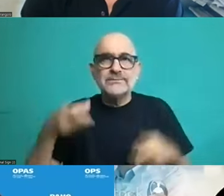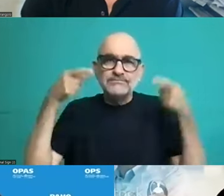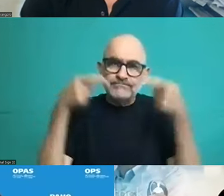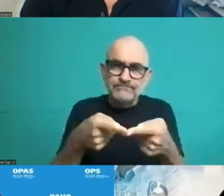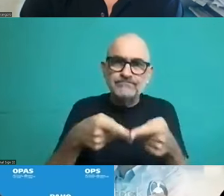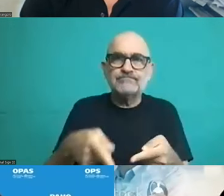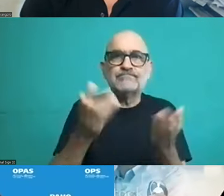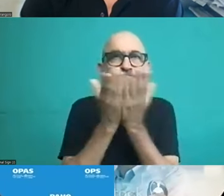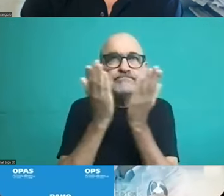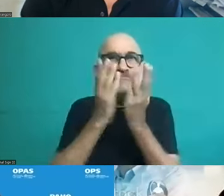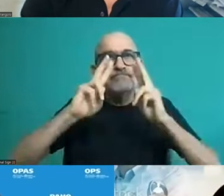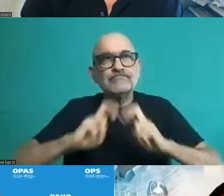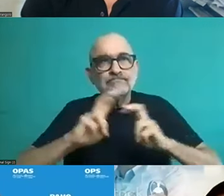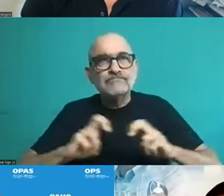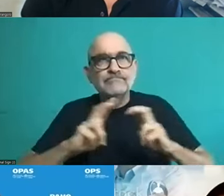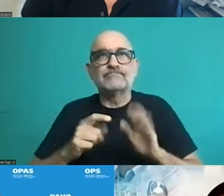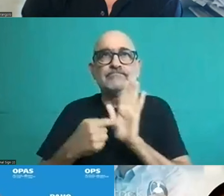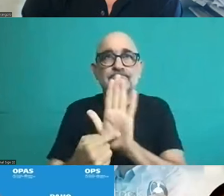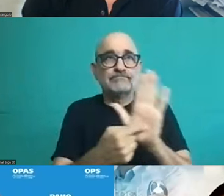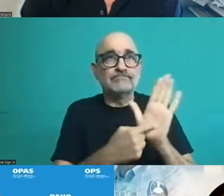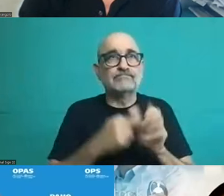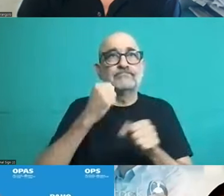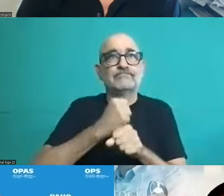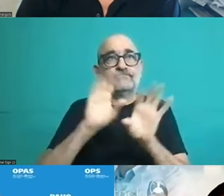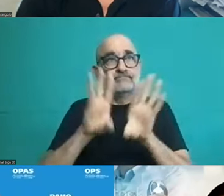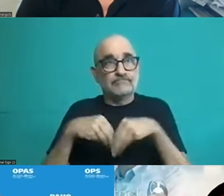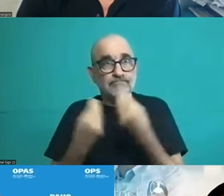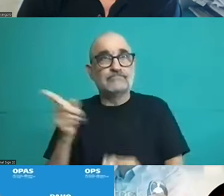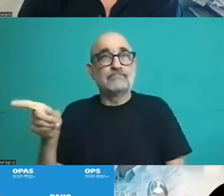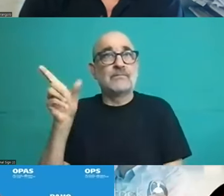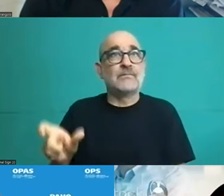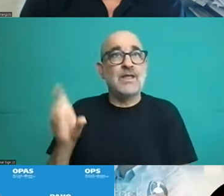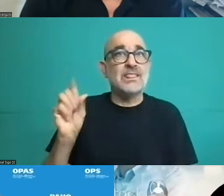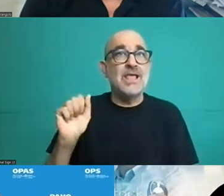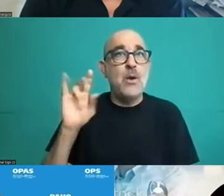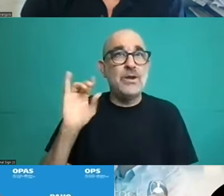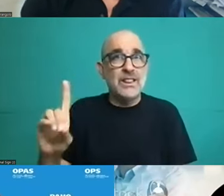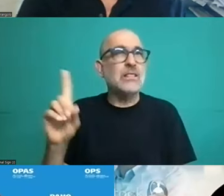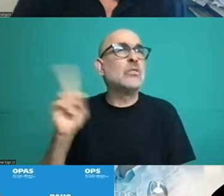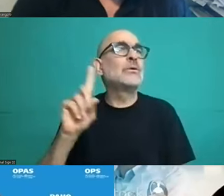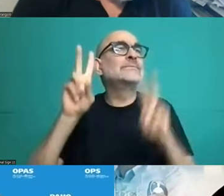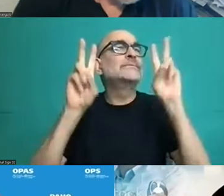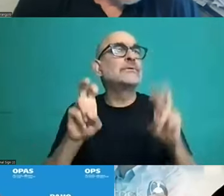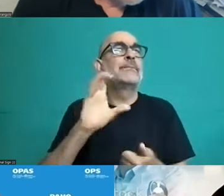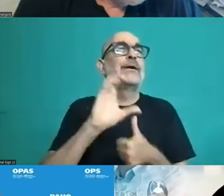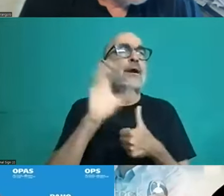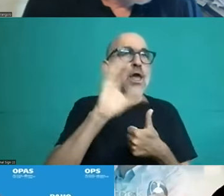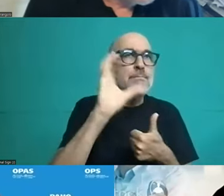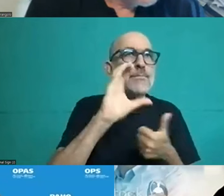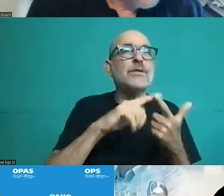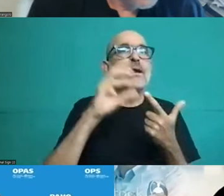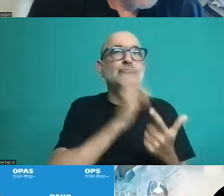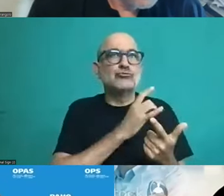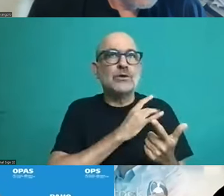process in Trombia, Chile, Jamaica. So, we're going to now open the webinar to a